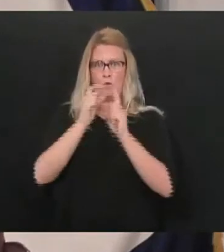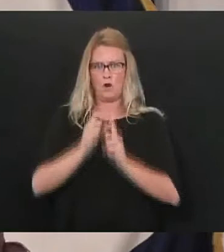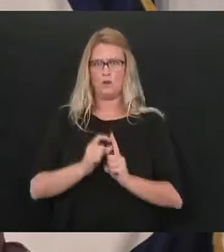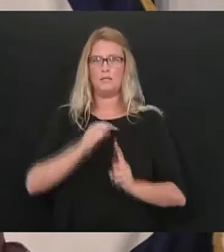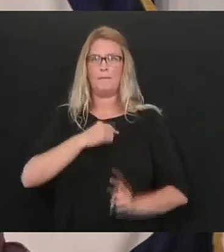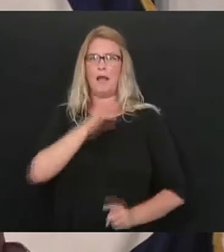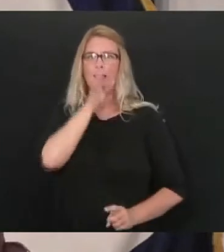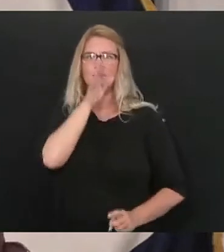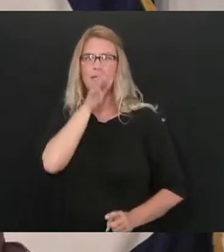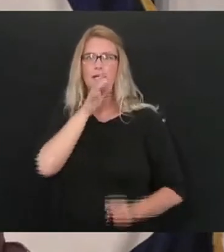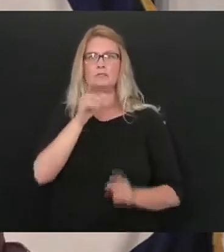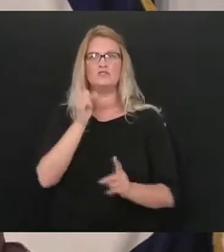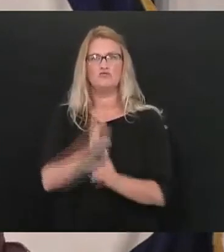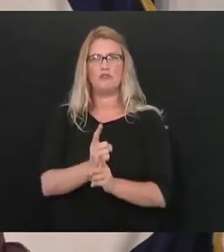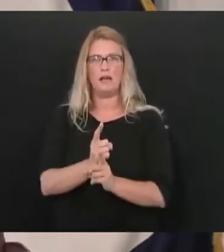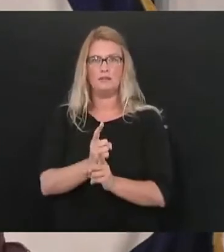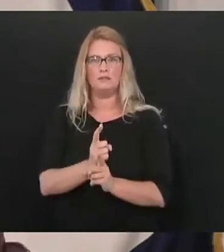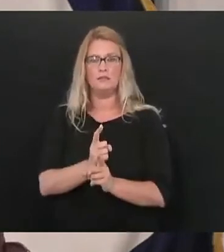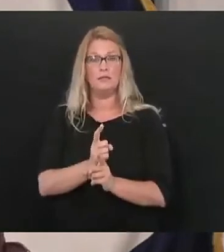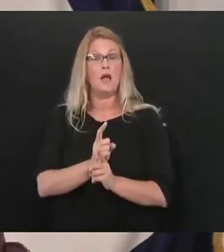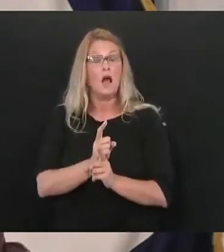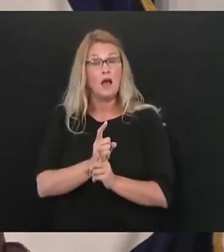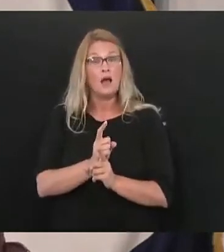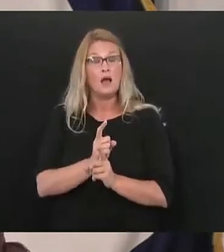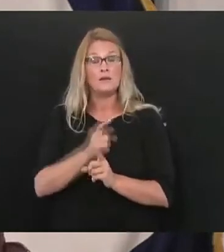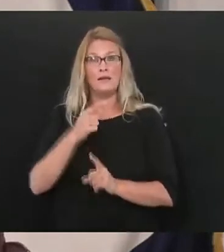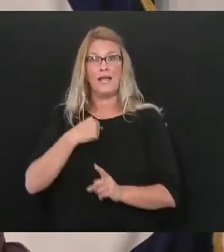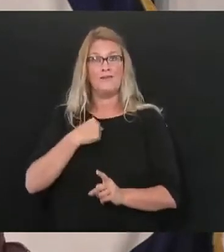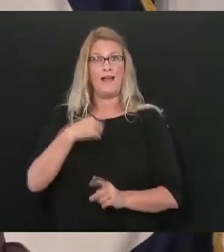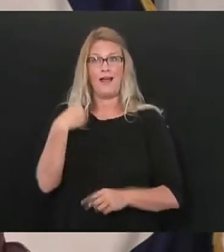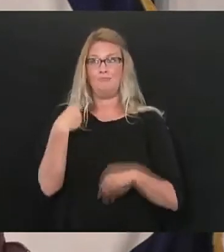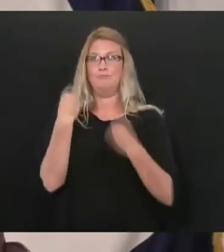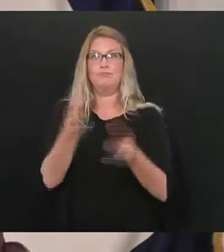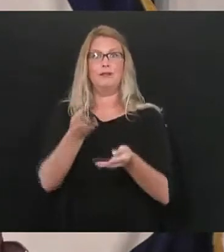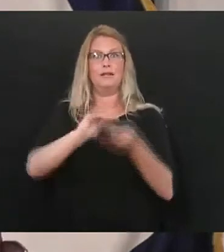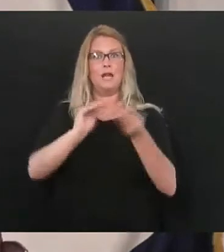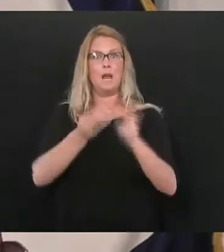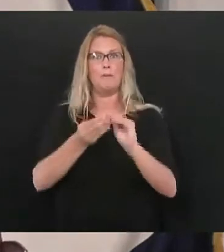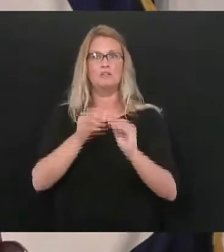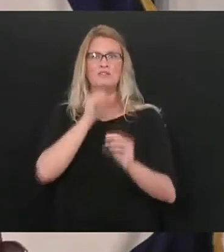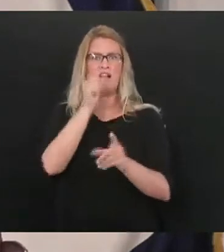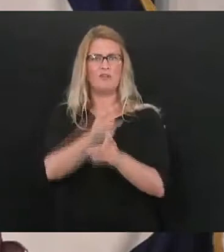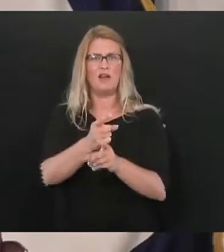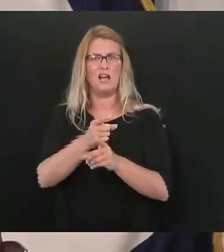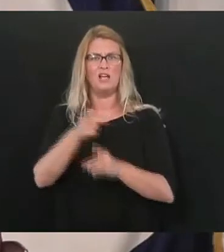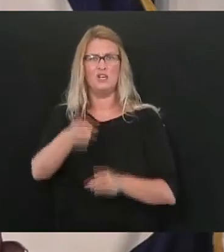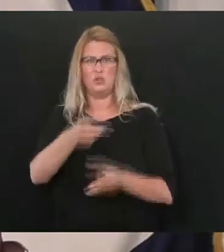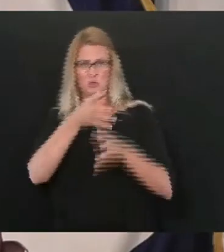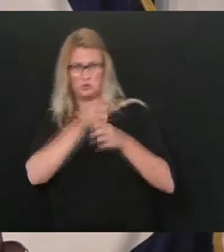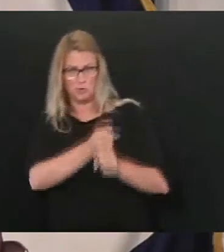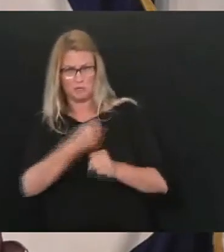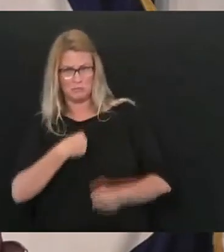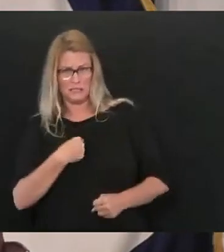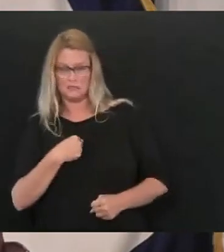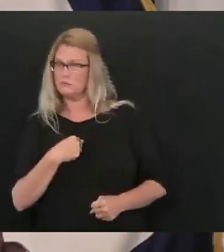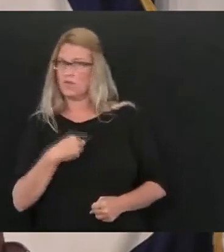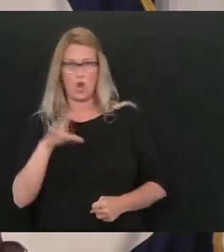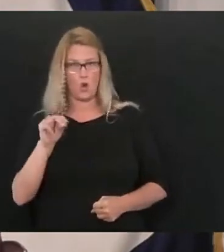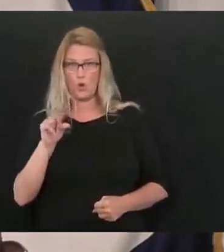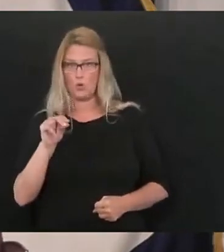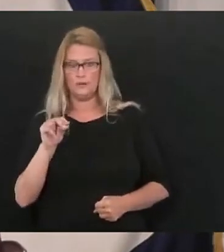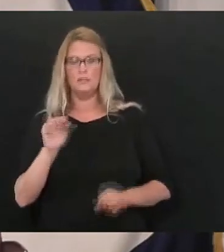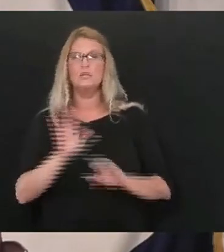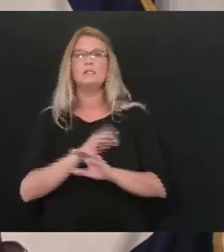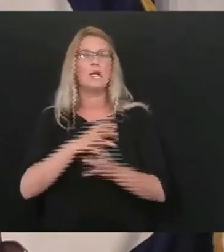and if I'm telling you numbers and and that are incorrect you lose confidence and I don't want that in